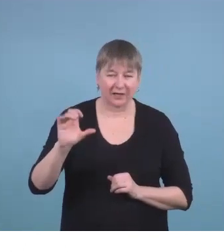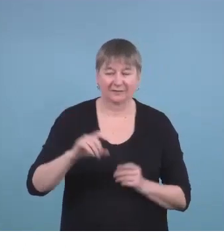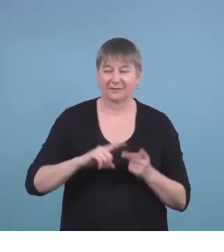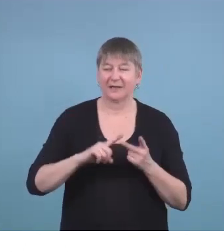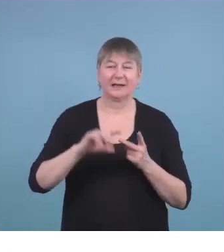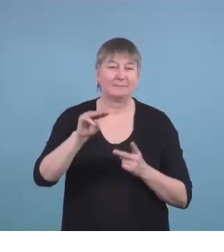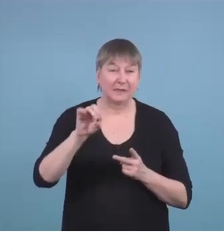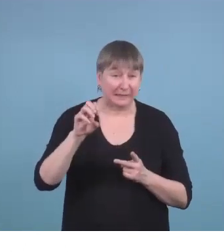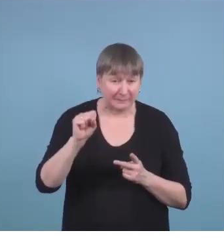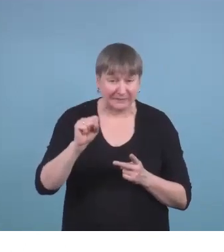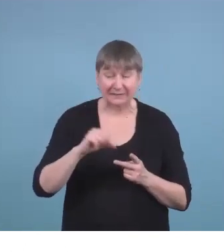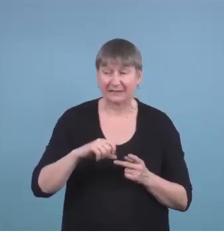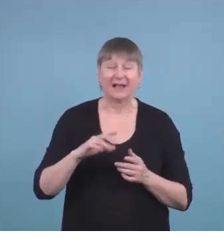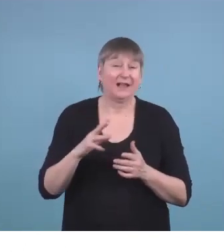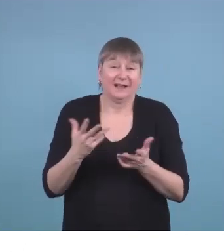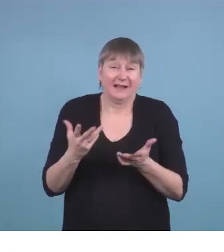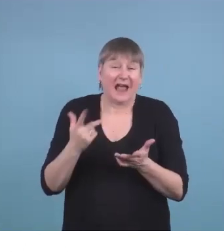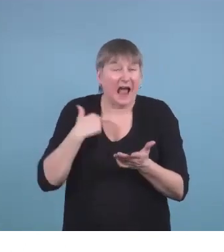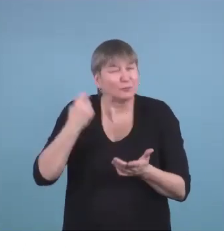because that's just how they communicate.